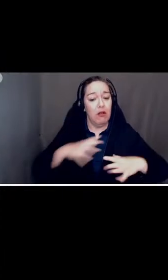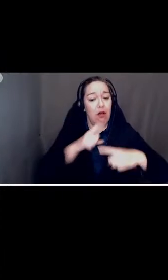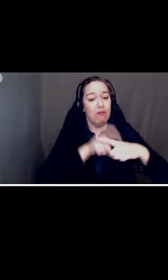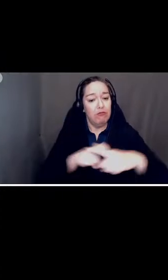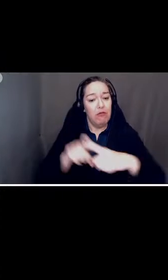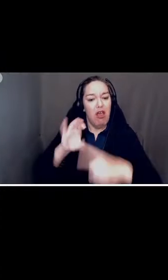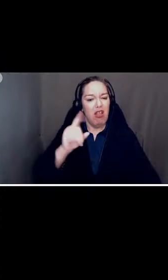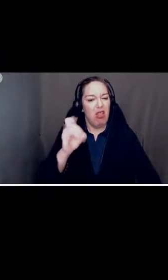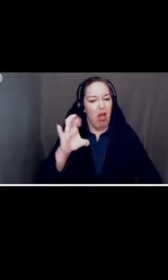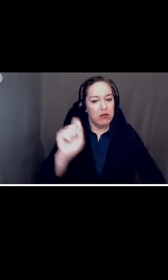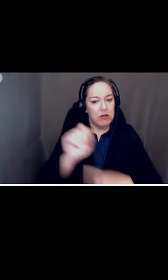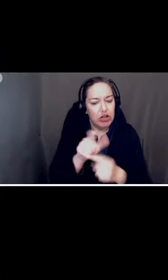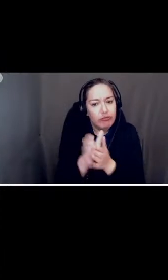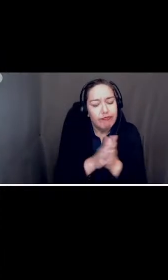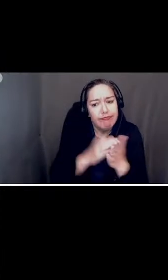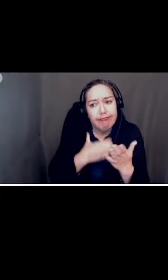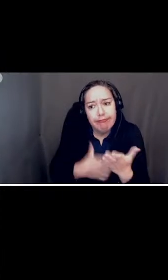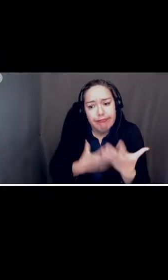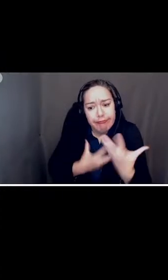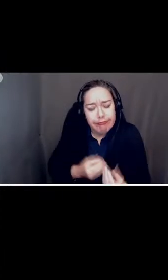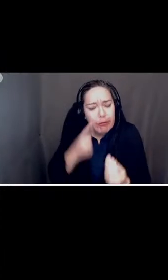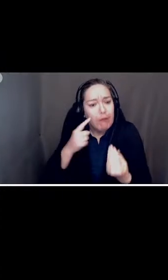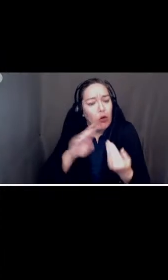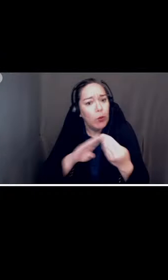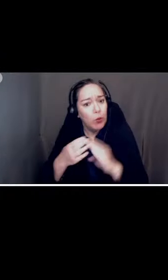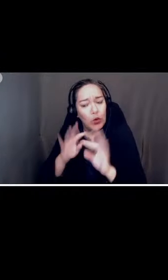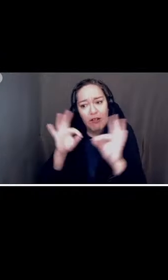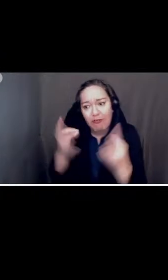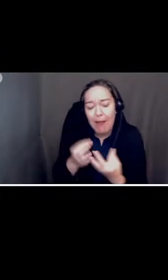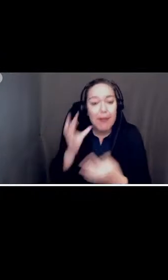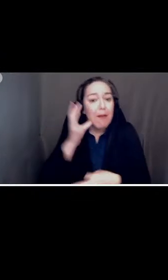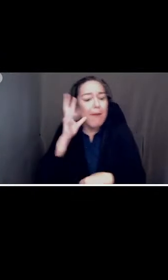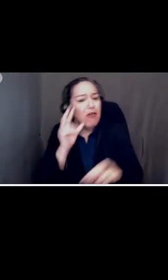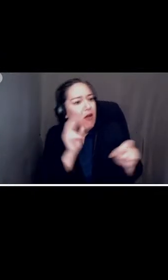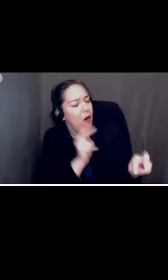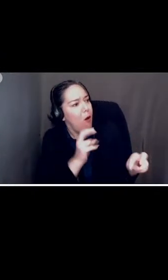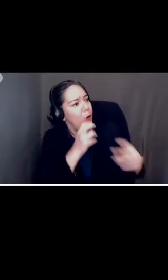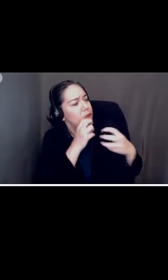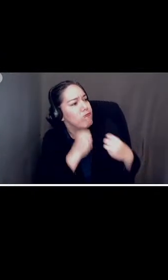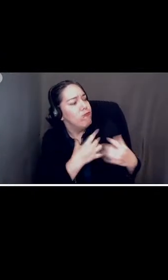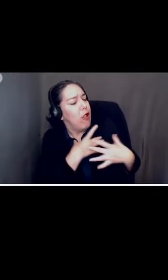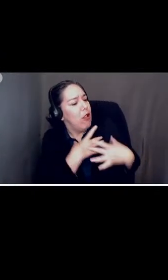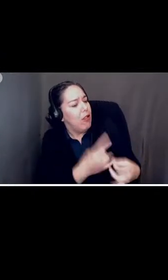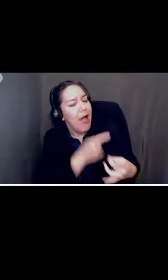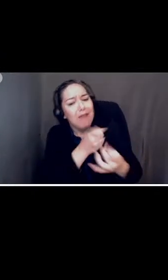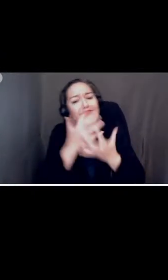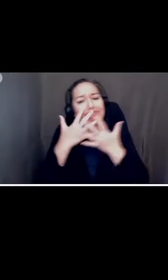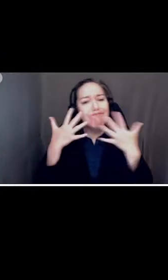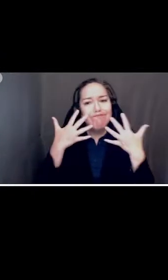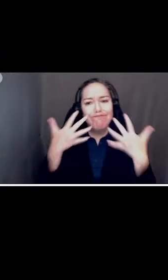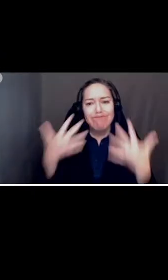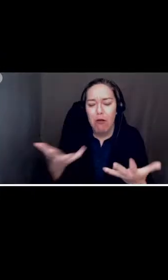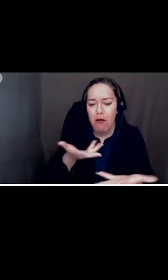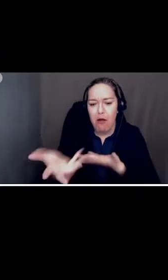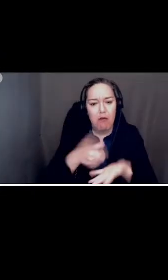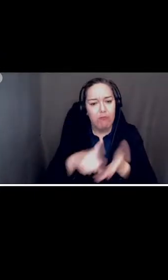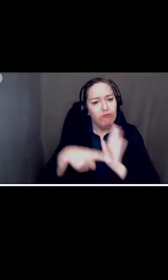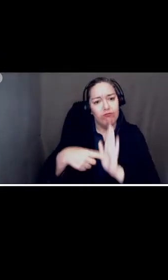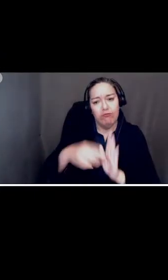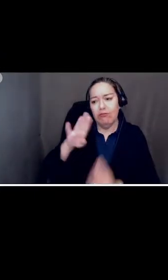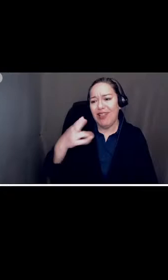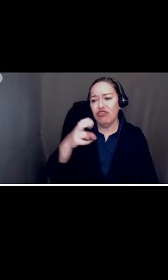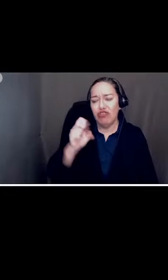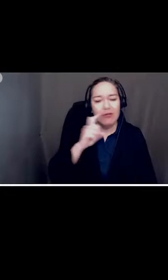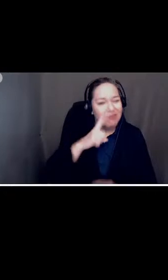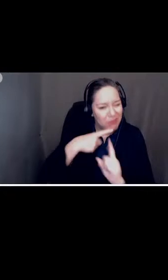of our students and families is genuine our parents took a liking to dr strikwarda because of her pleasant nature she represented bhs in a